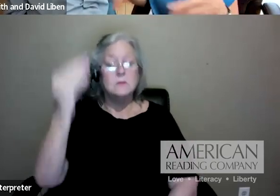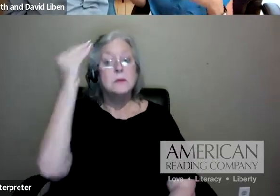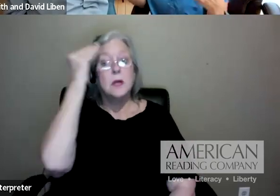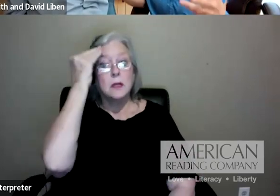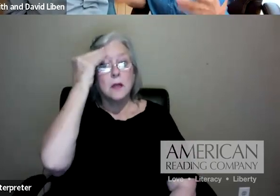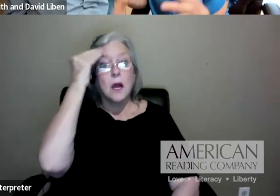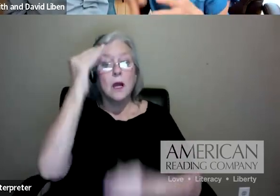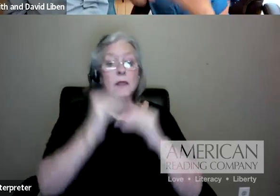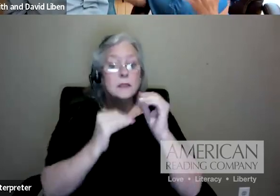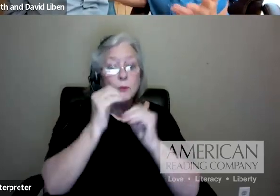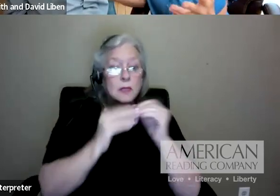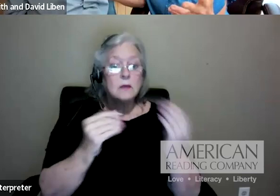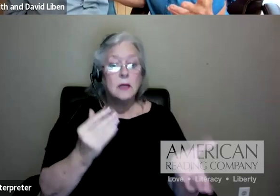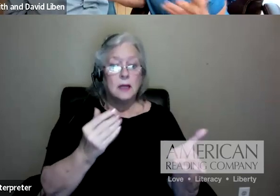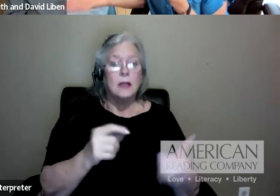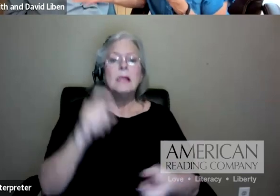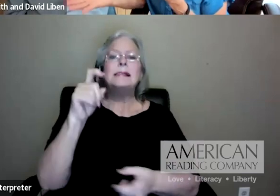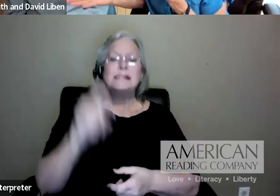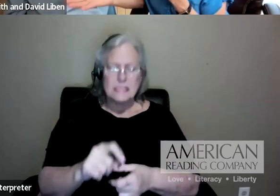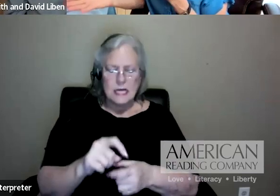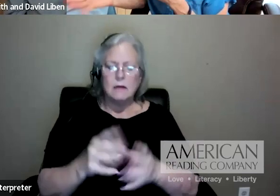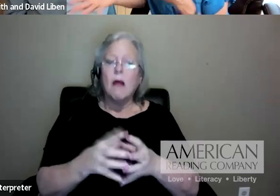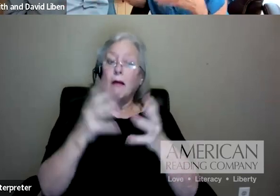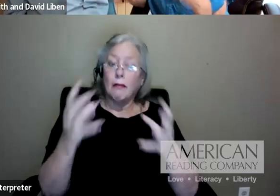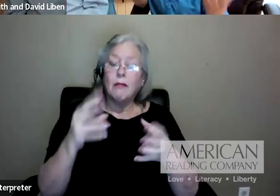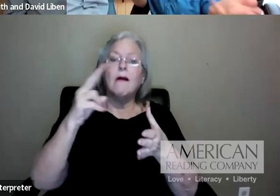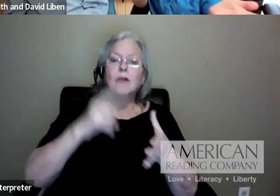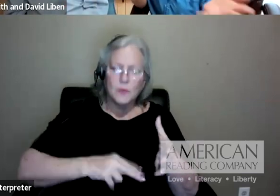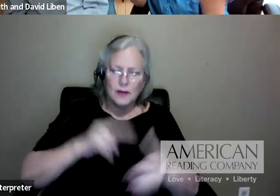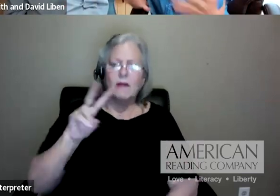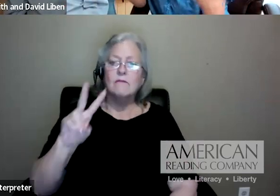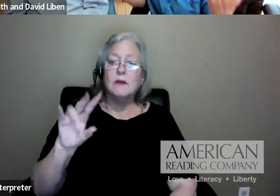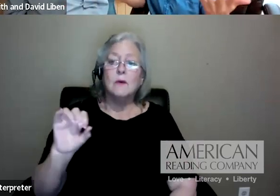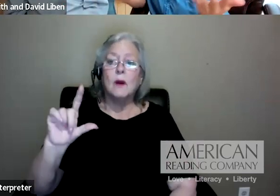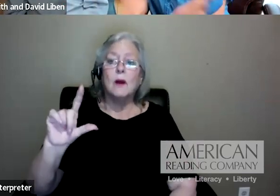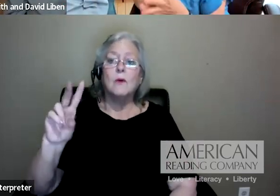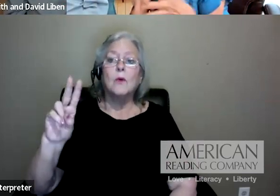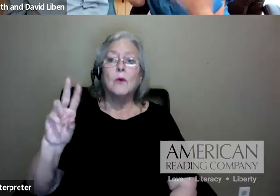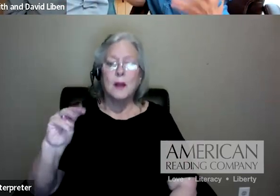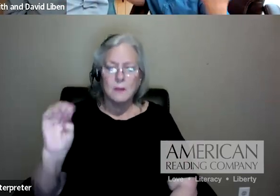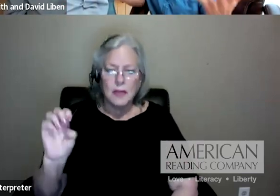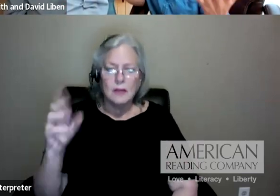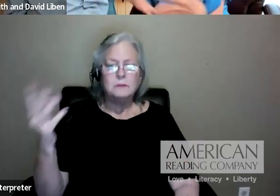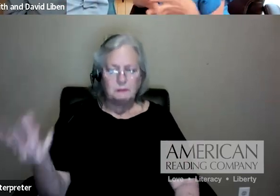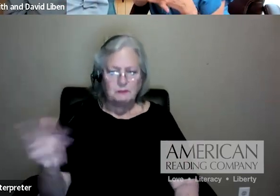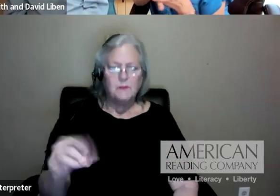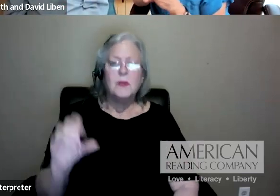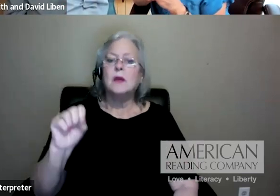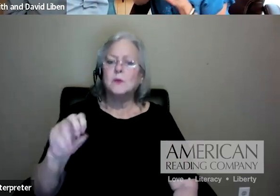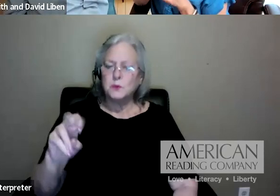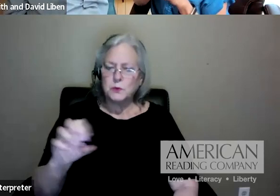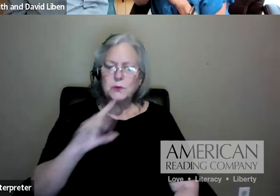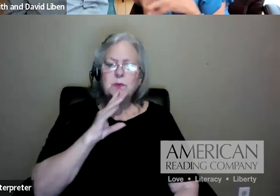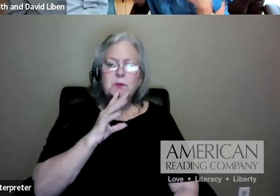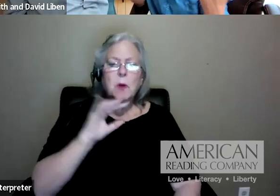in this way, we're talking about, you need a volume of reading Sue referenced it. And we, we also are, is unique in having and supplying that with the, with